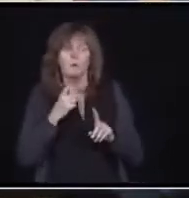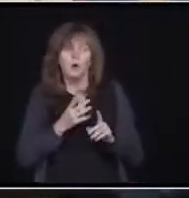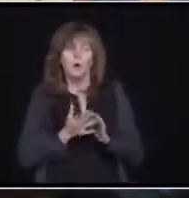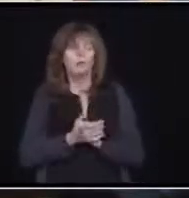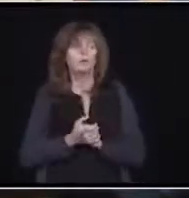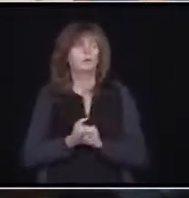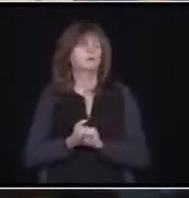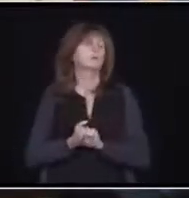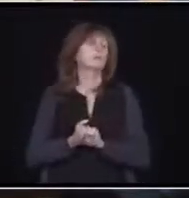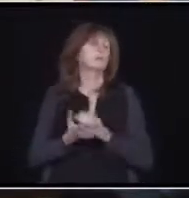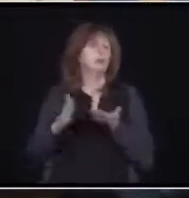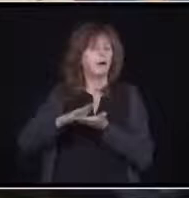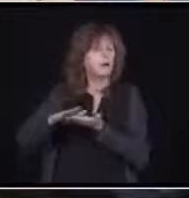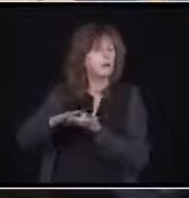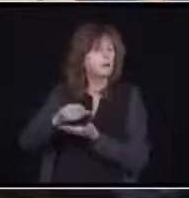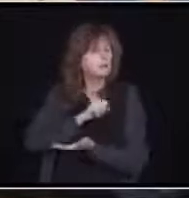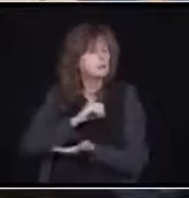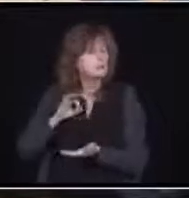support workers.